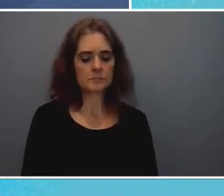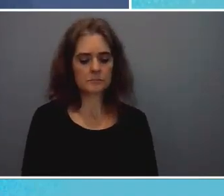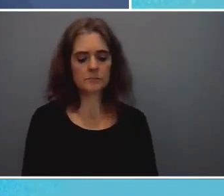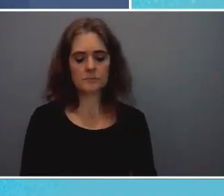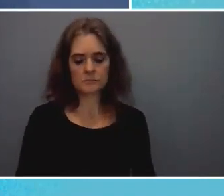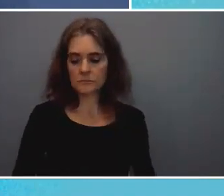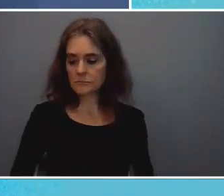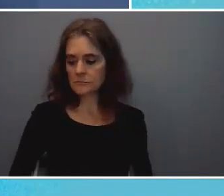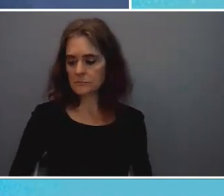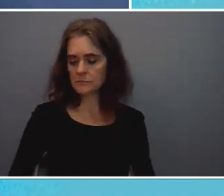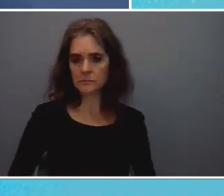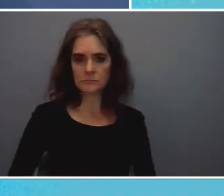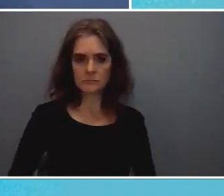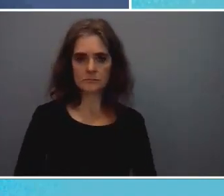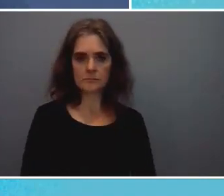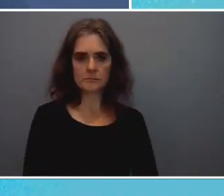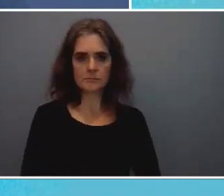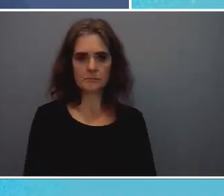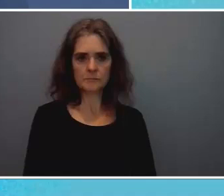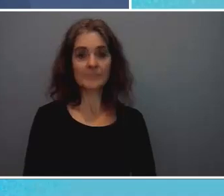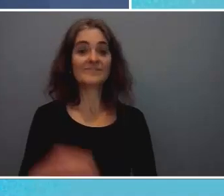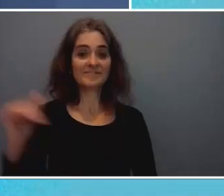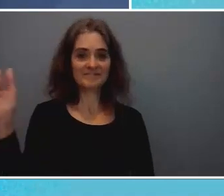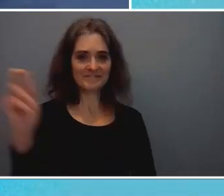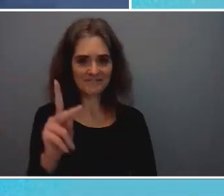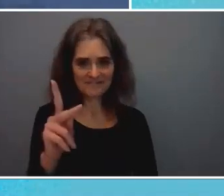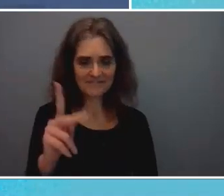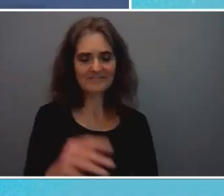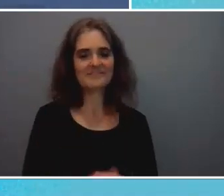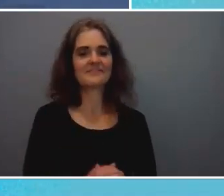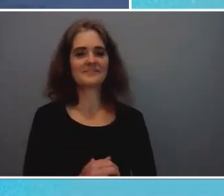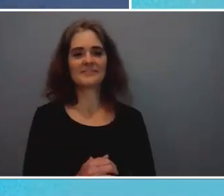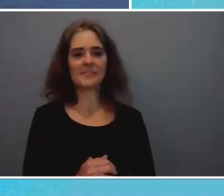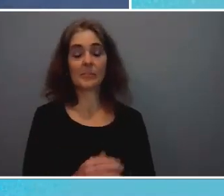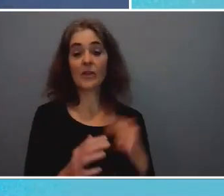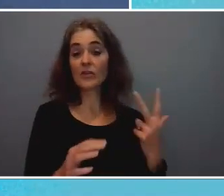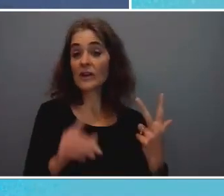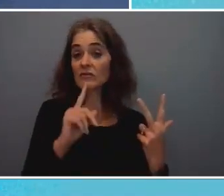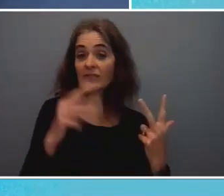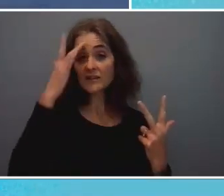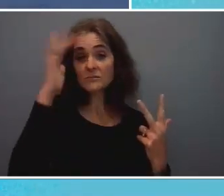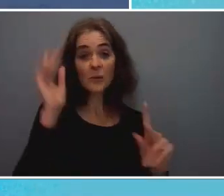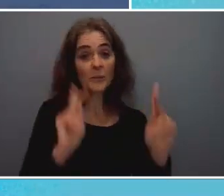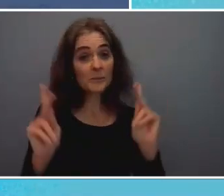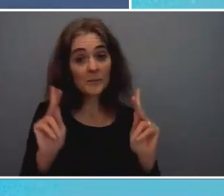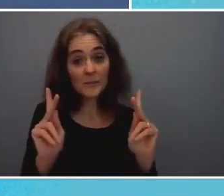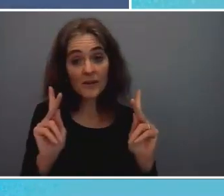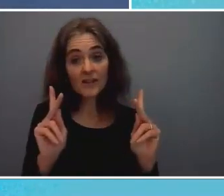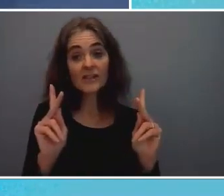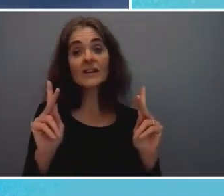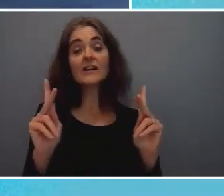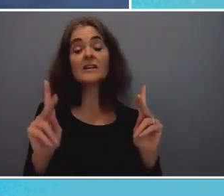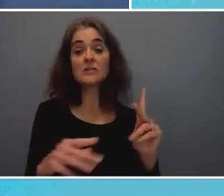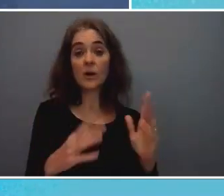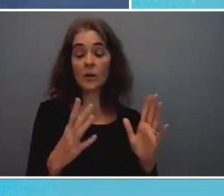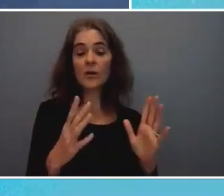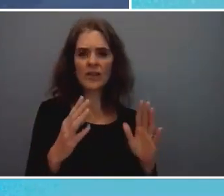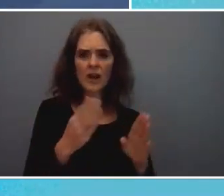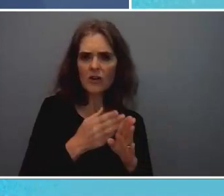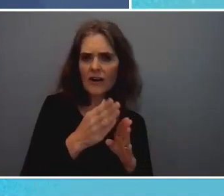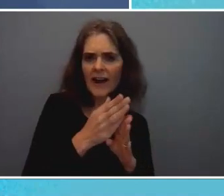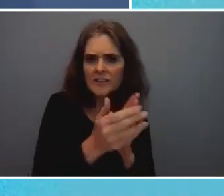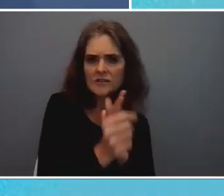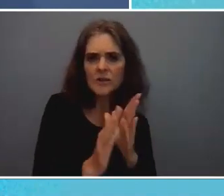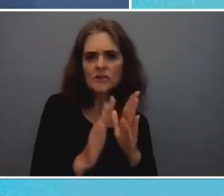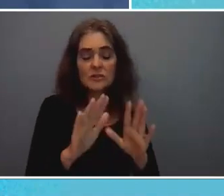smart people not including me but three really smart people experts in their fields across those